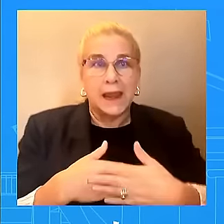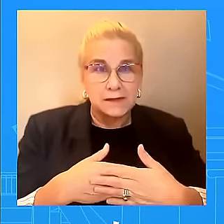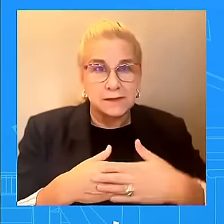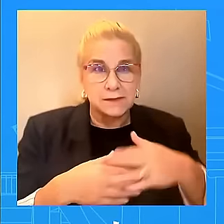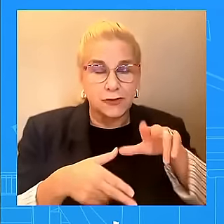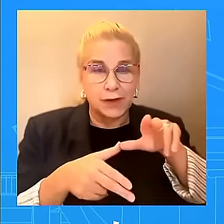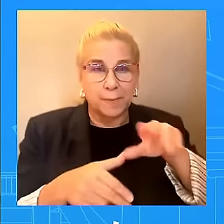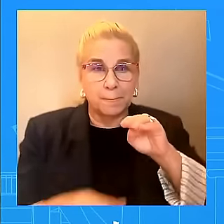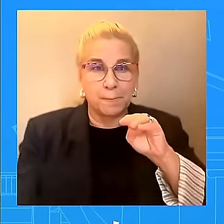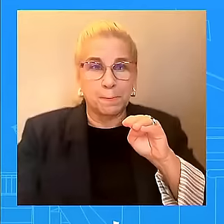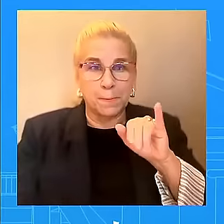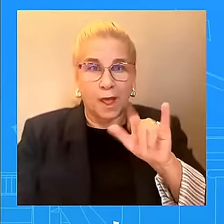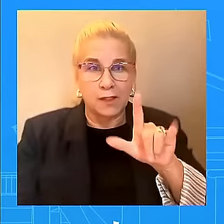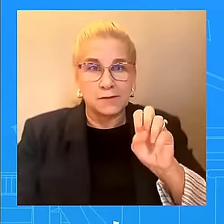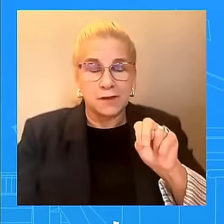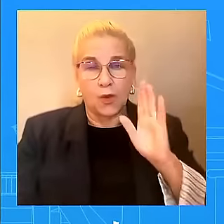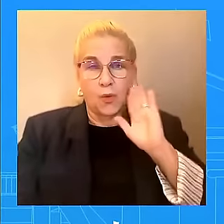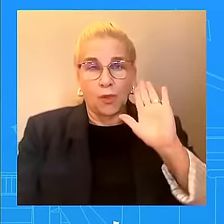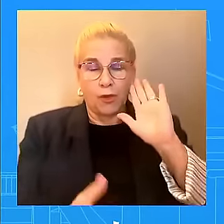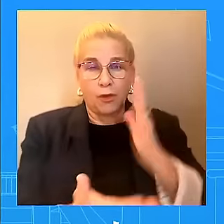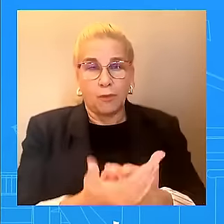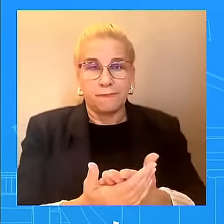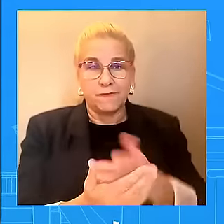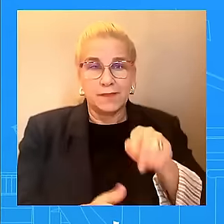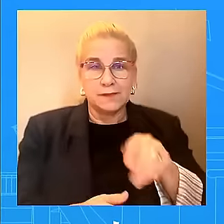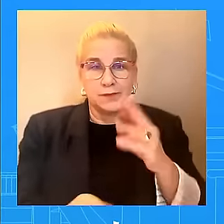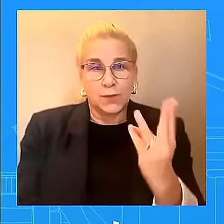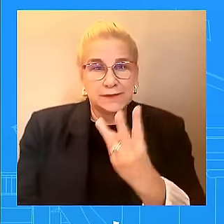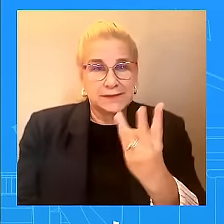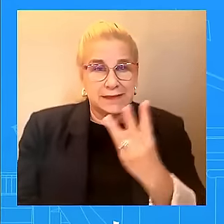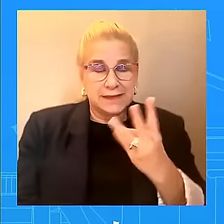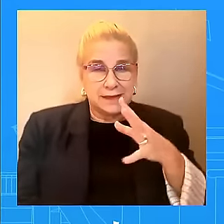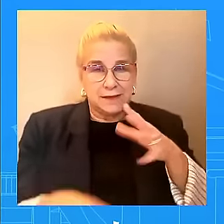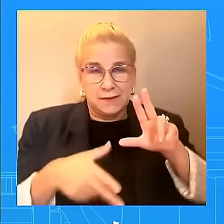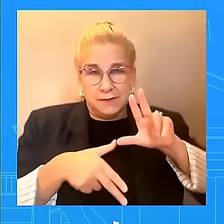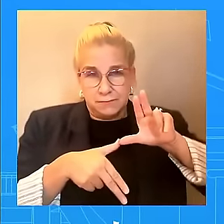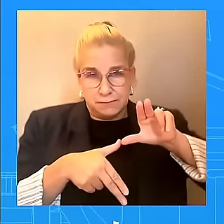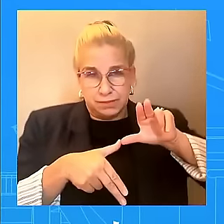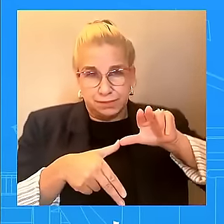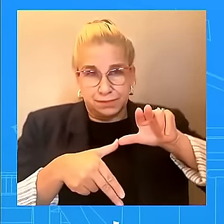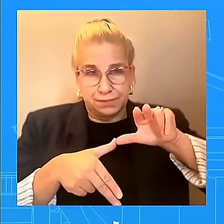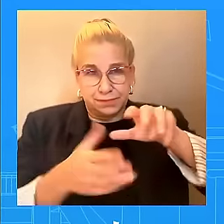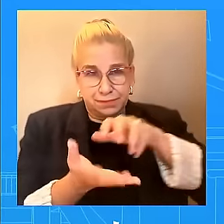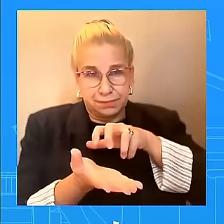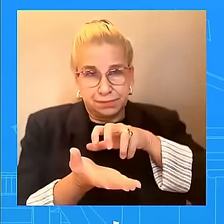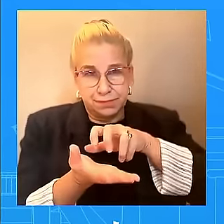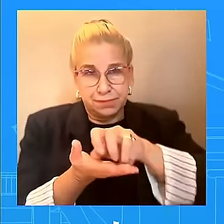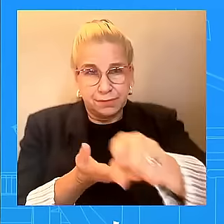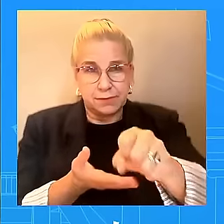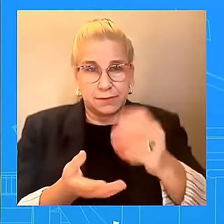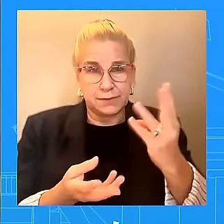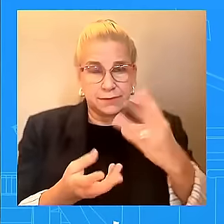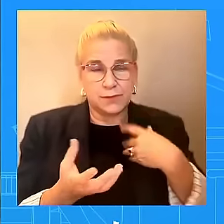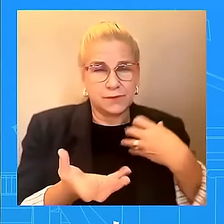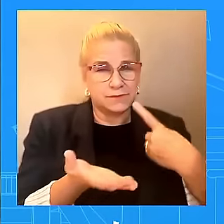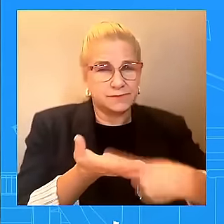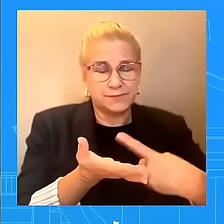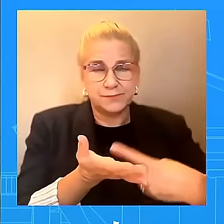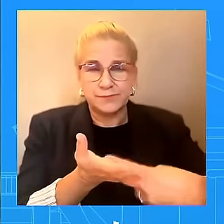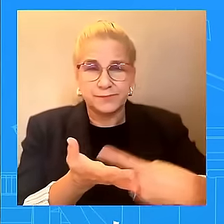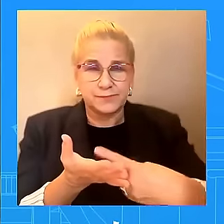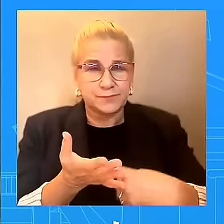been in touch with state and local officials in order to be able to help the people of Florida